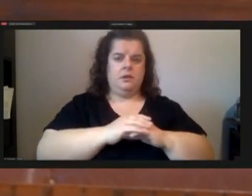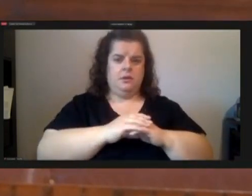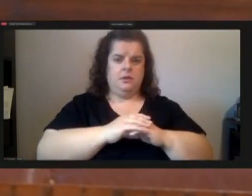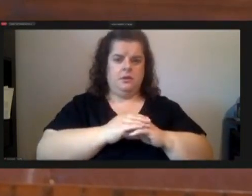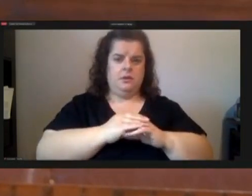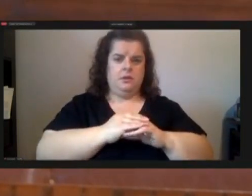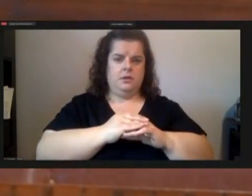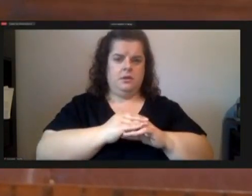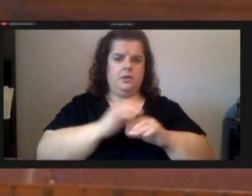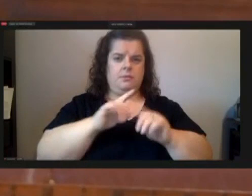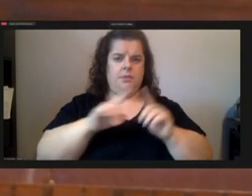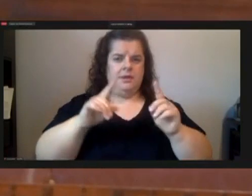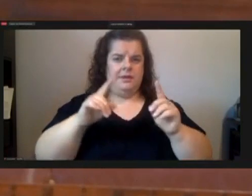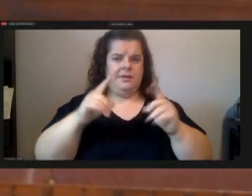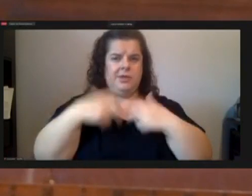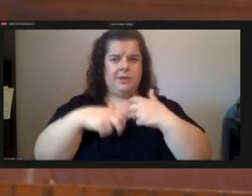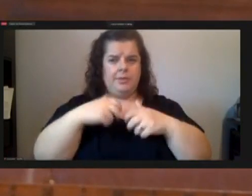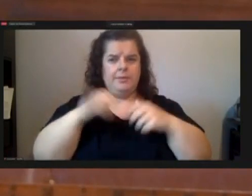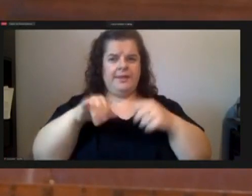is the vote